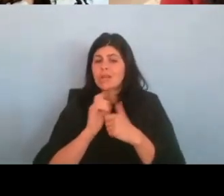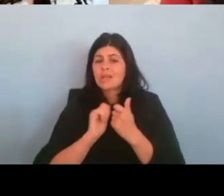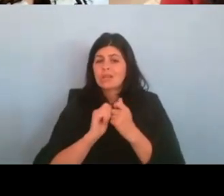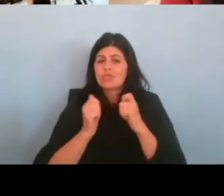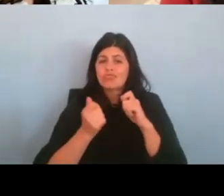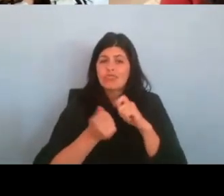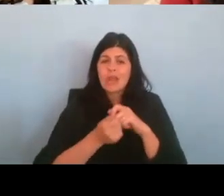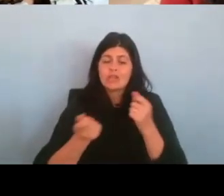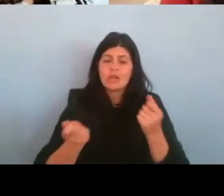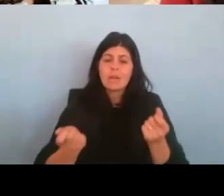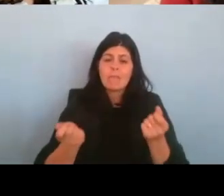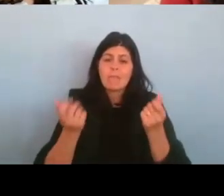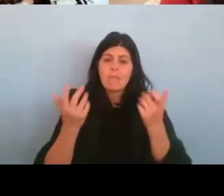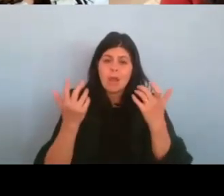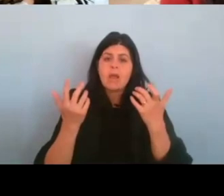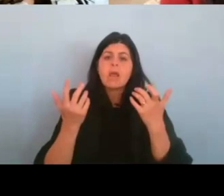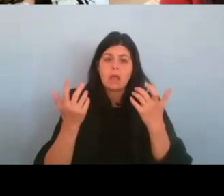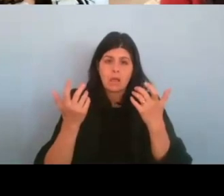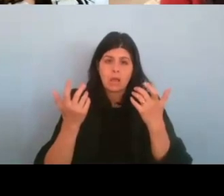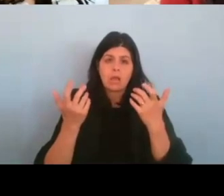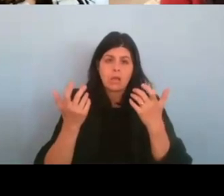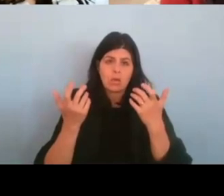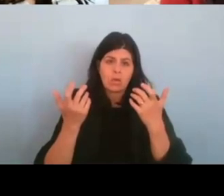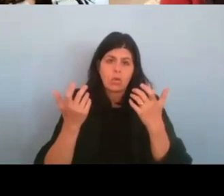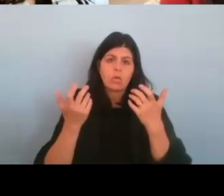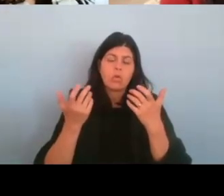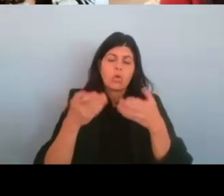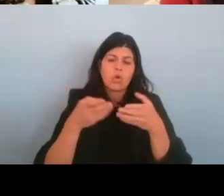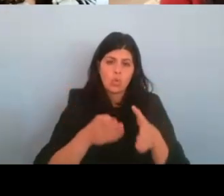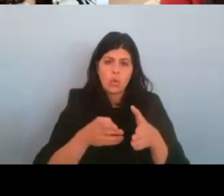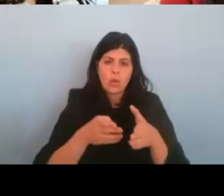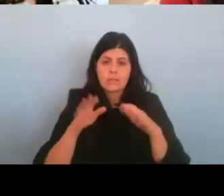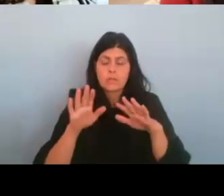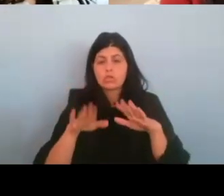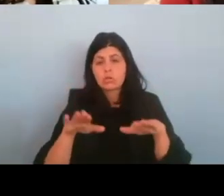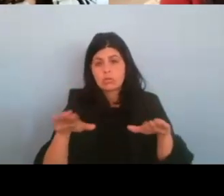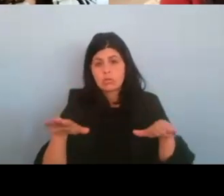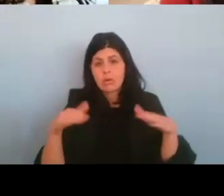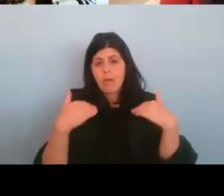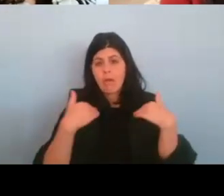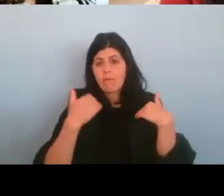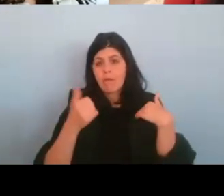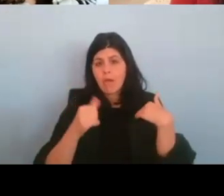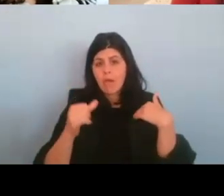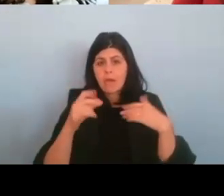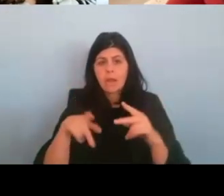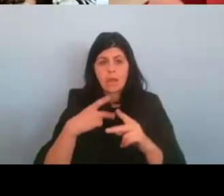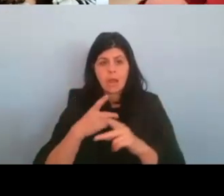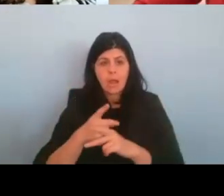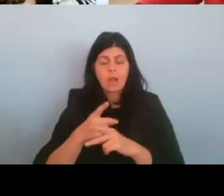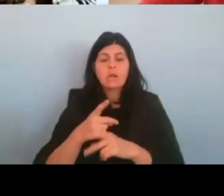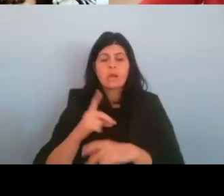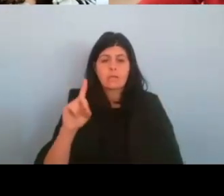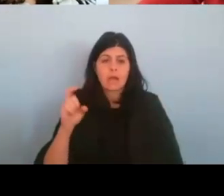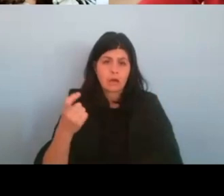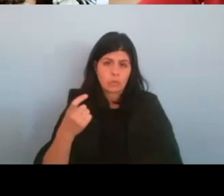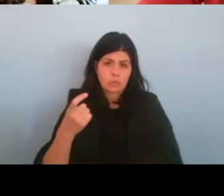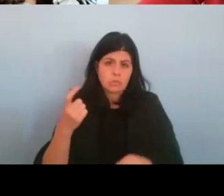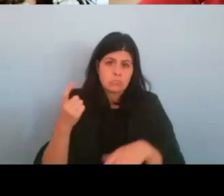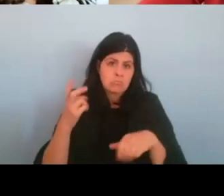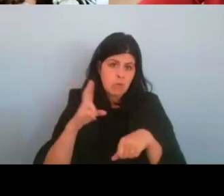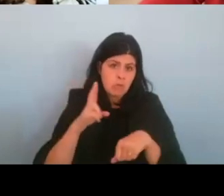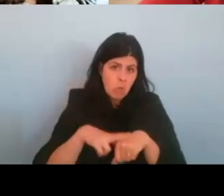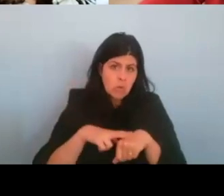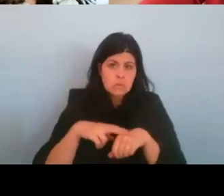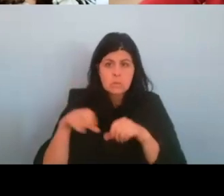many ways. Children who have any kind of diagnosis, um, of course can and